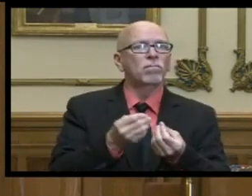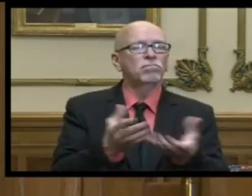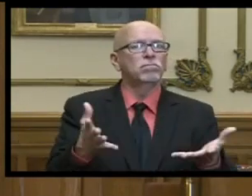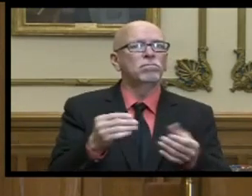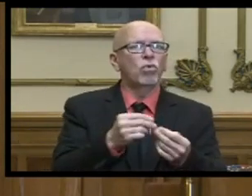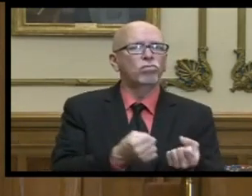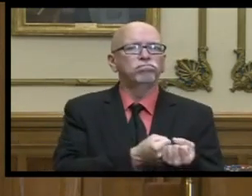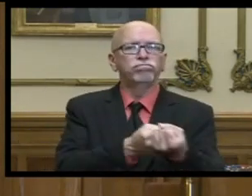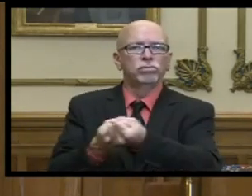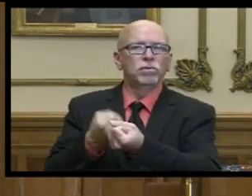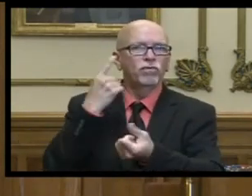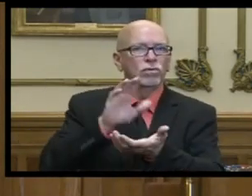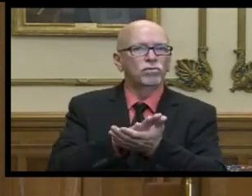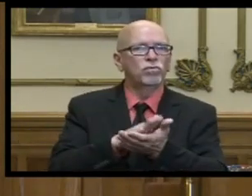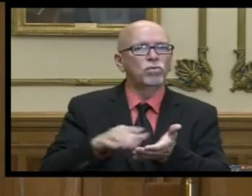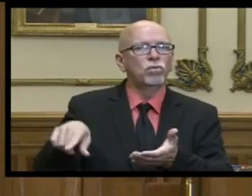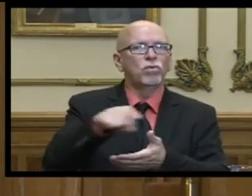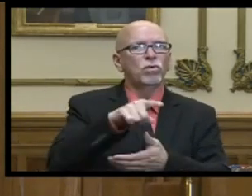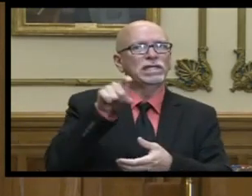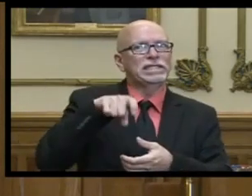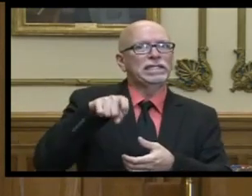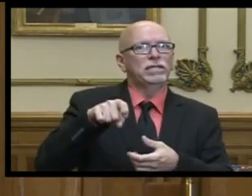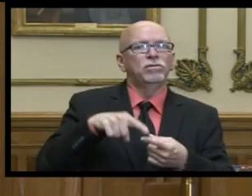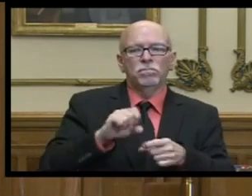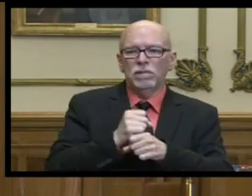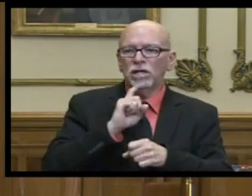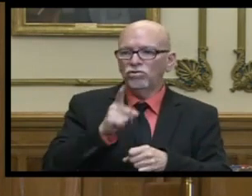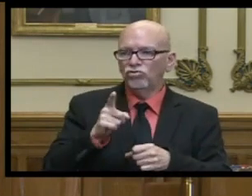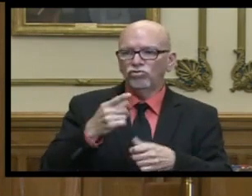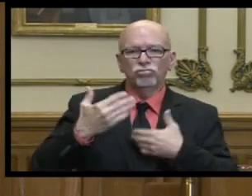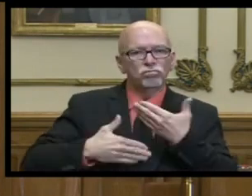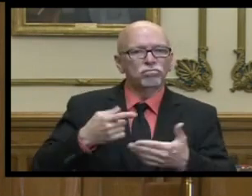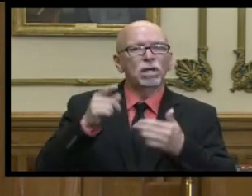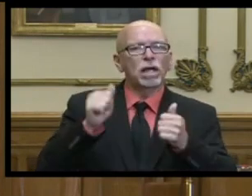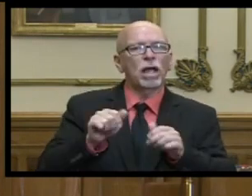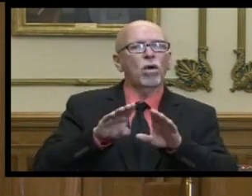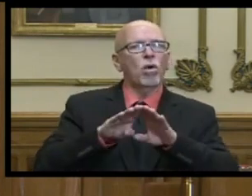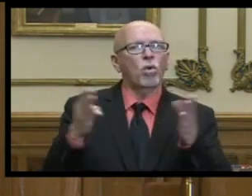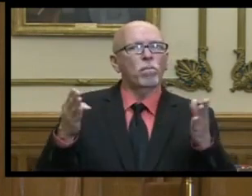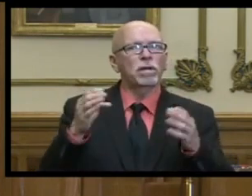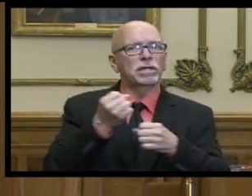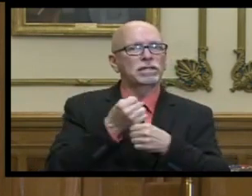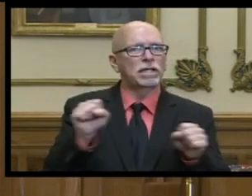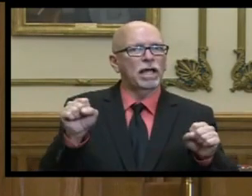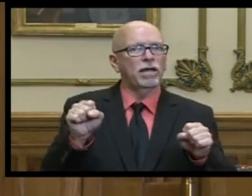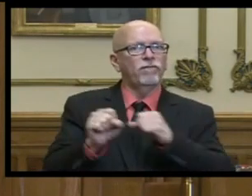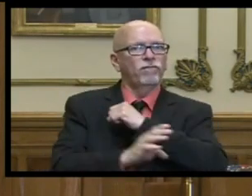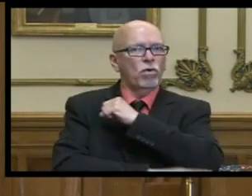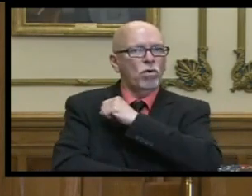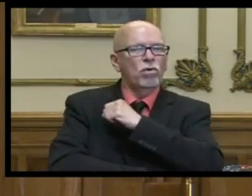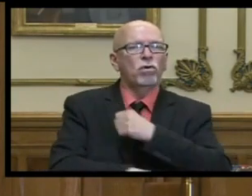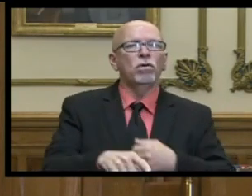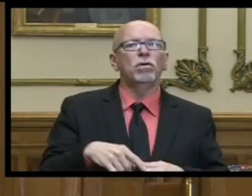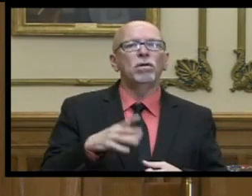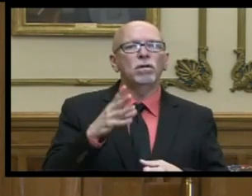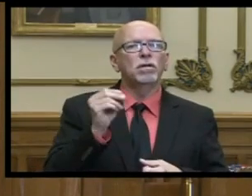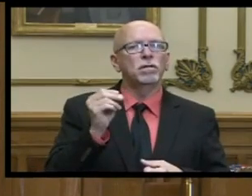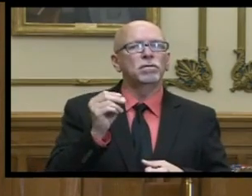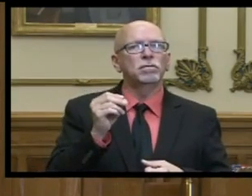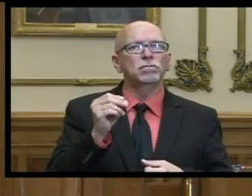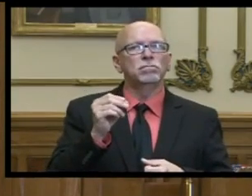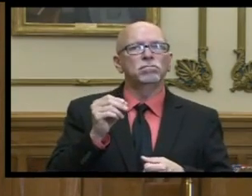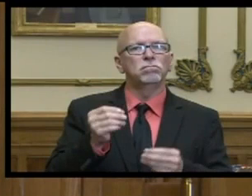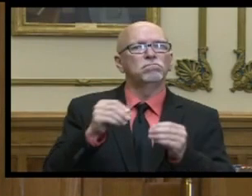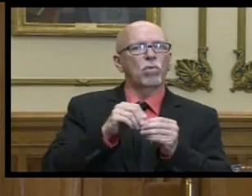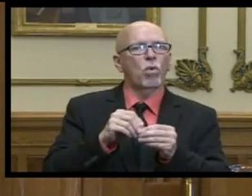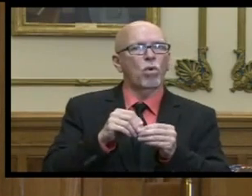to make every effort to open up and open up safely and additional